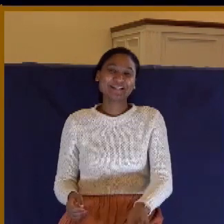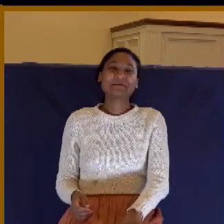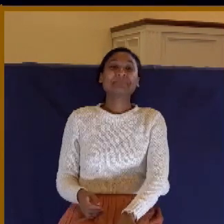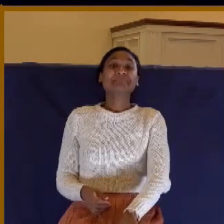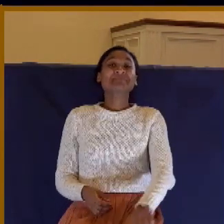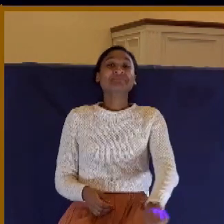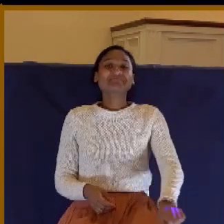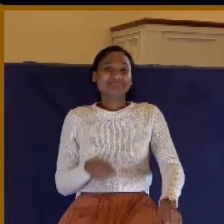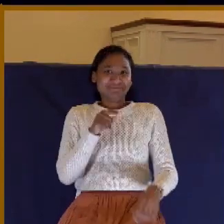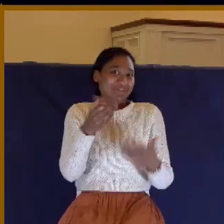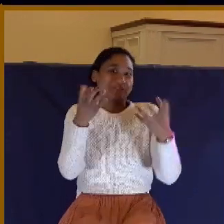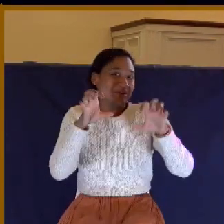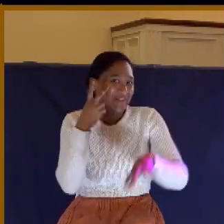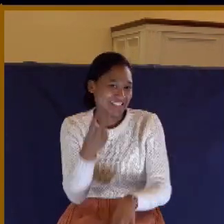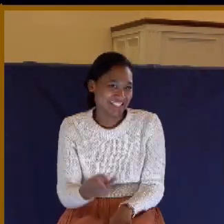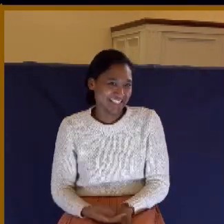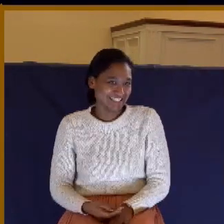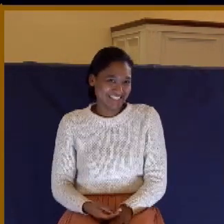You wouldn't want that.